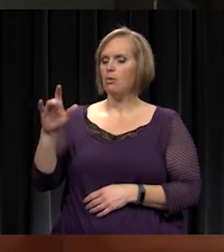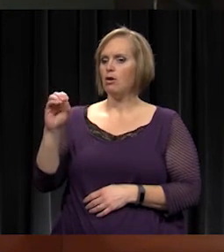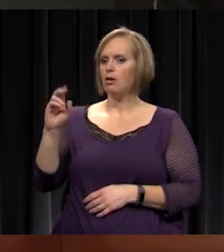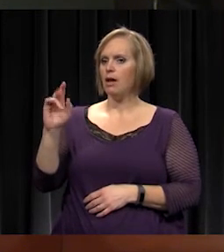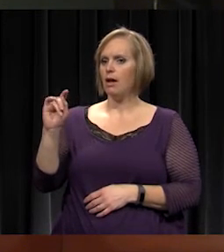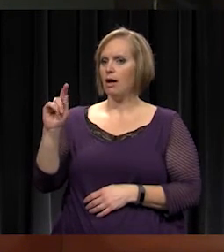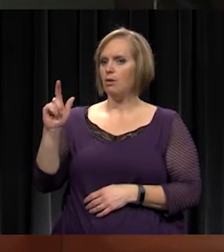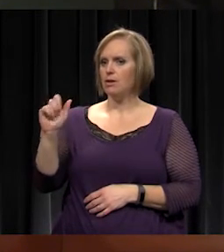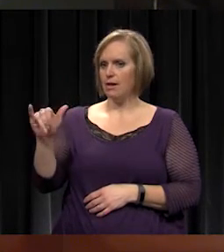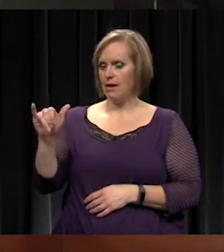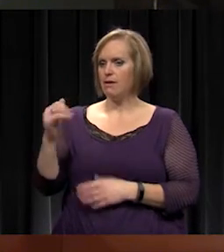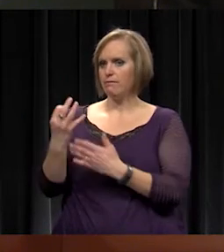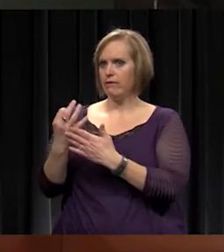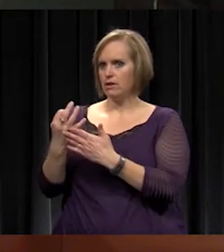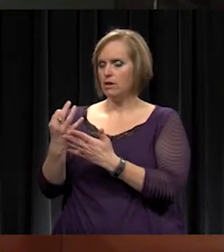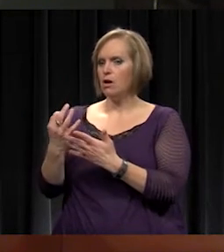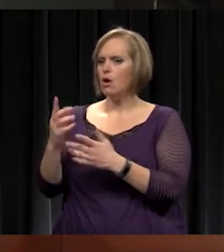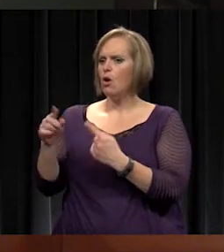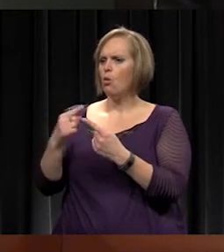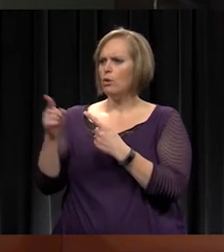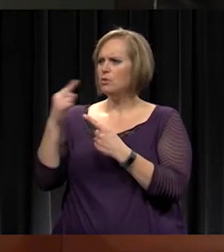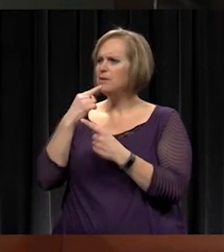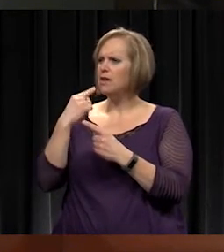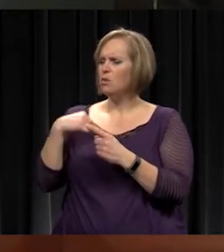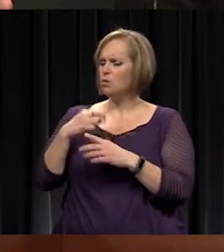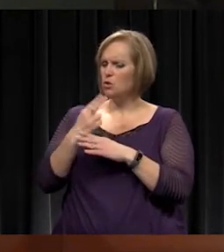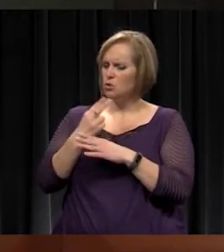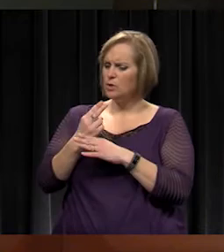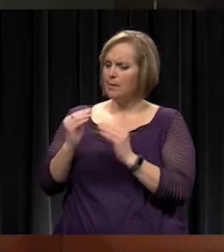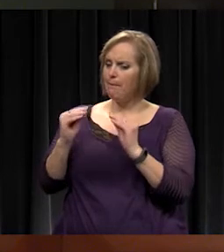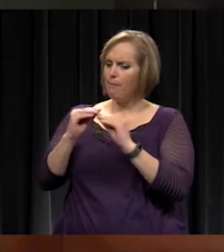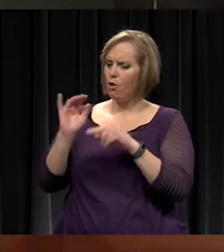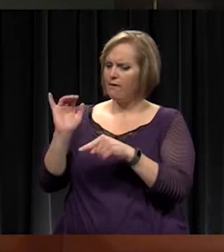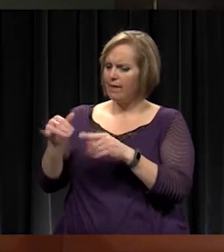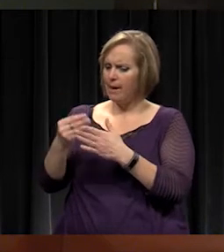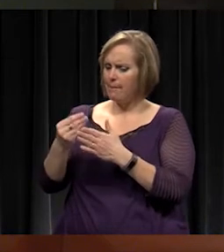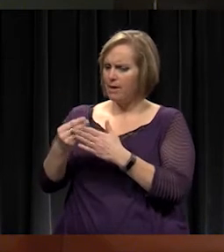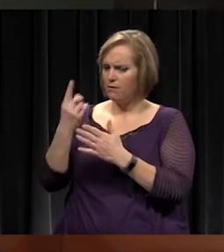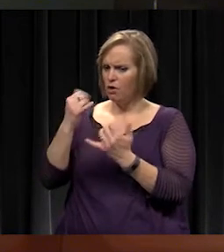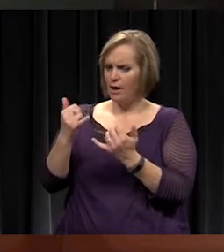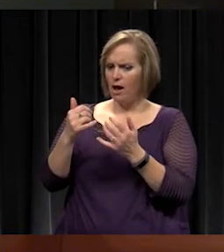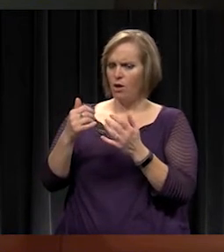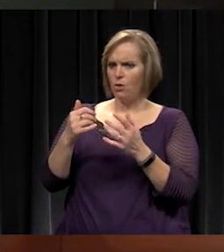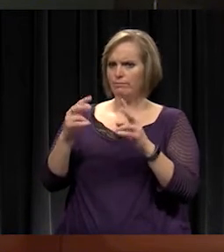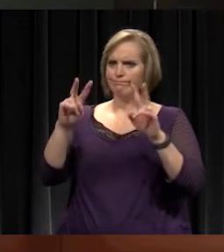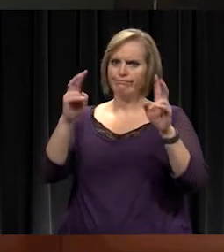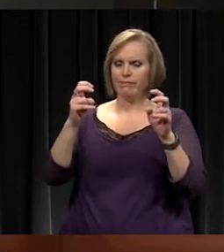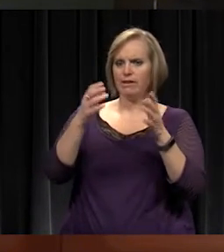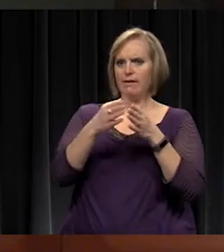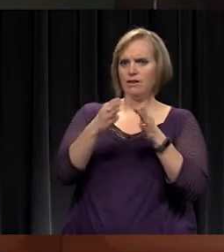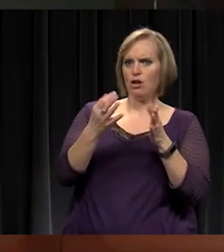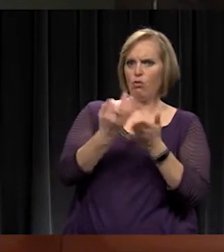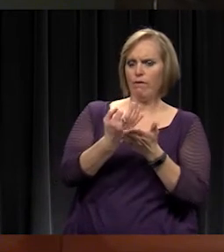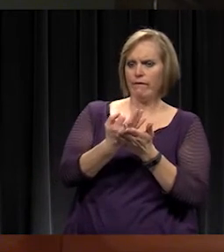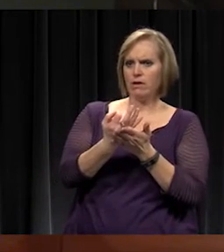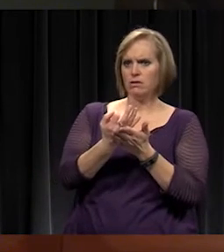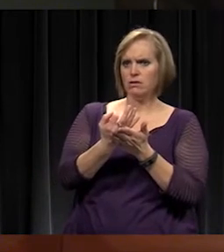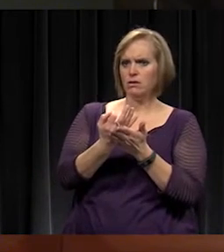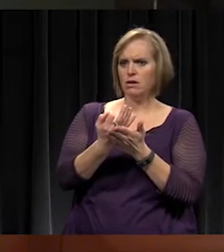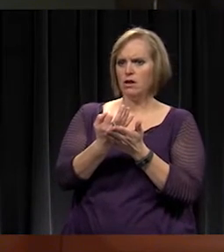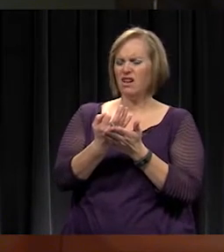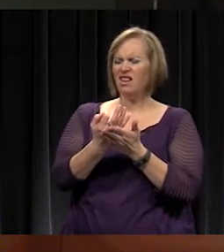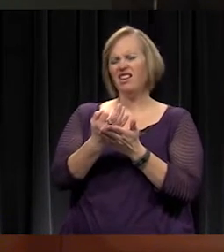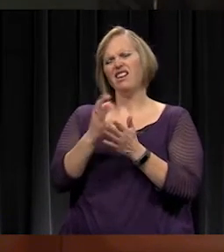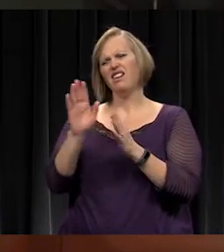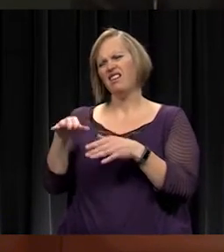you say that we're using more of it in the general, for what is now the general fund, can you